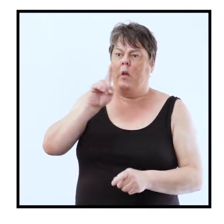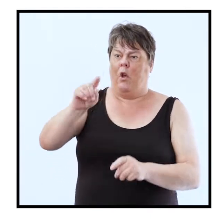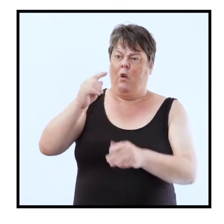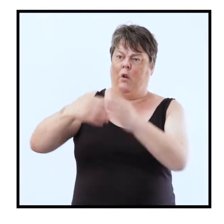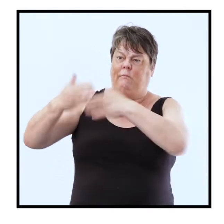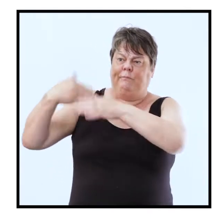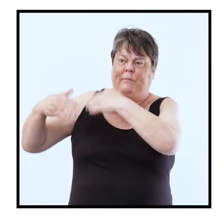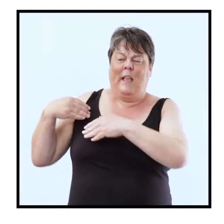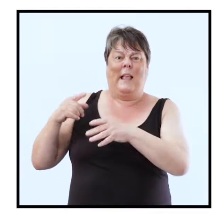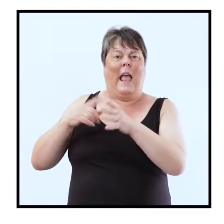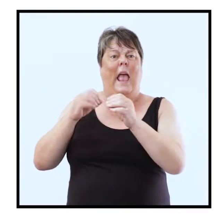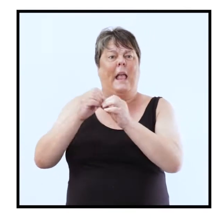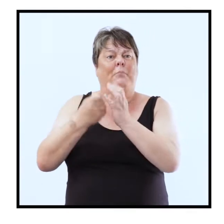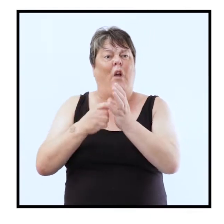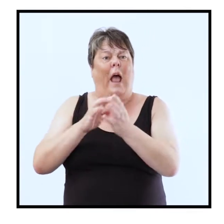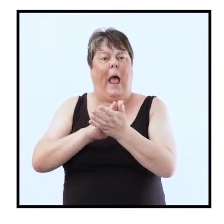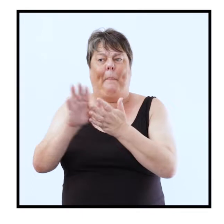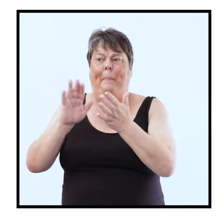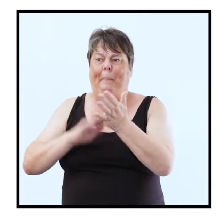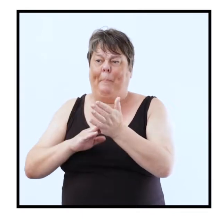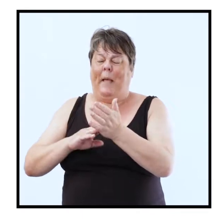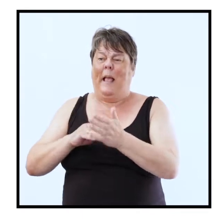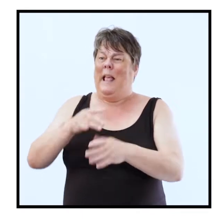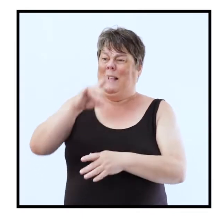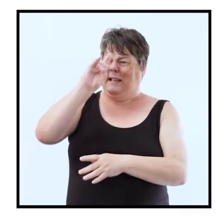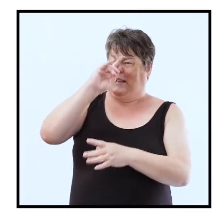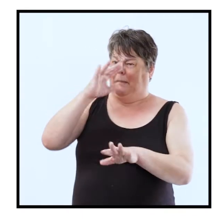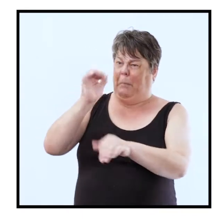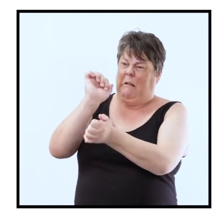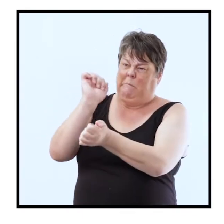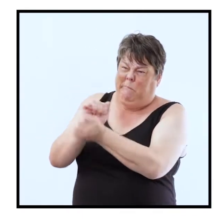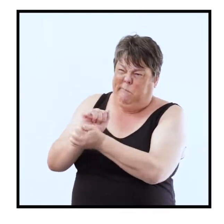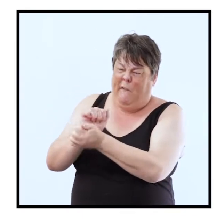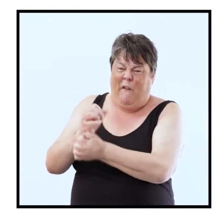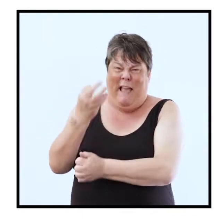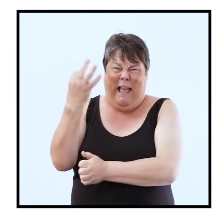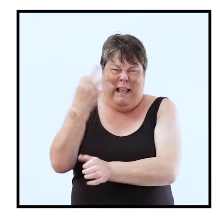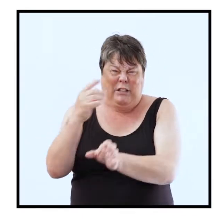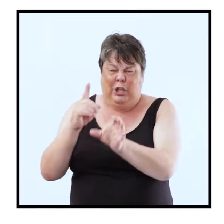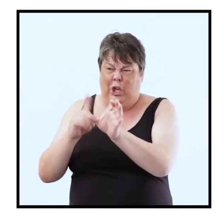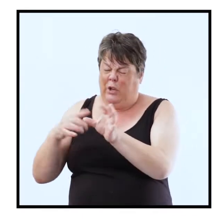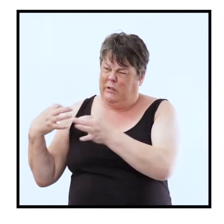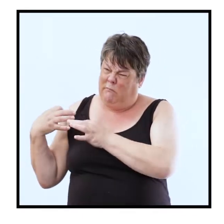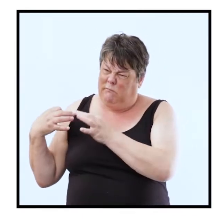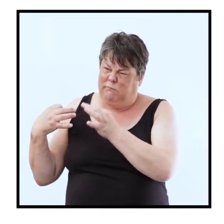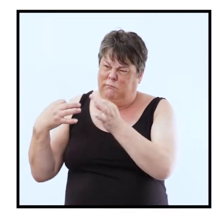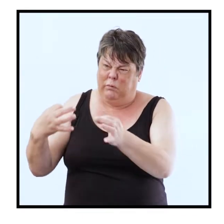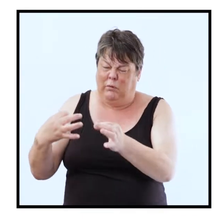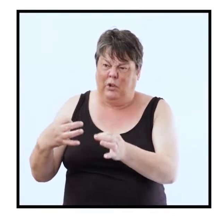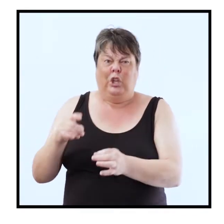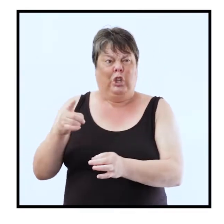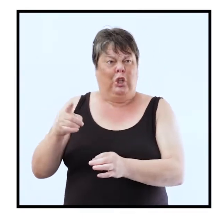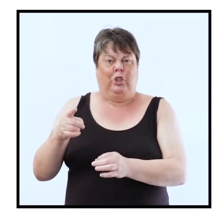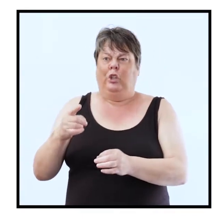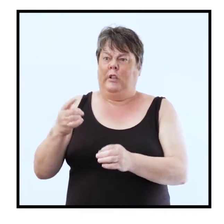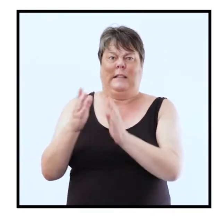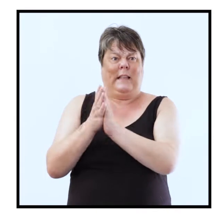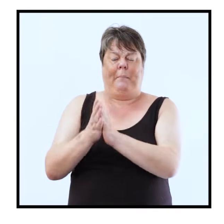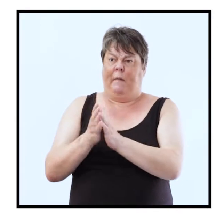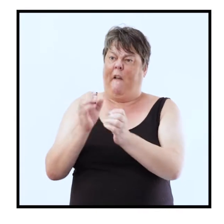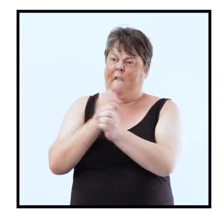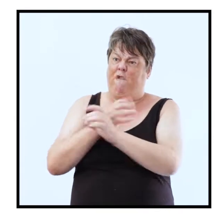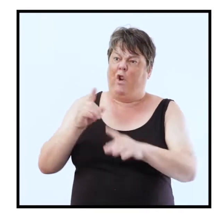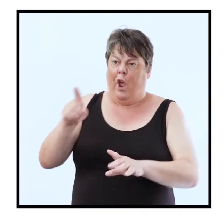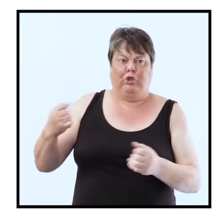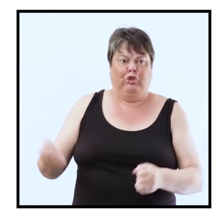whom satan has kept bound for 18 long years be set free on the sabbath from what